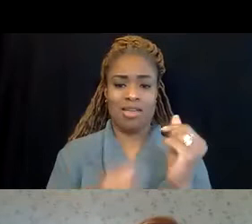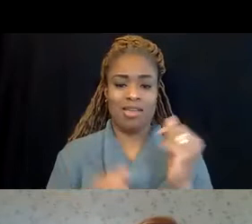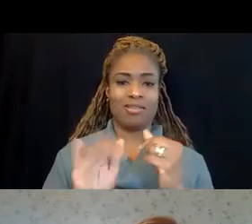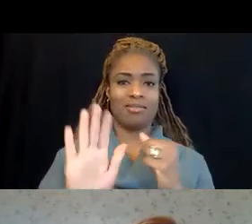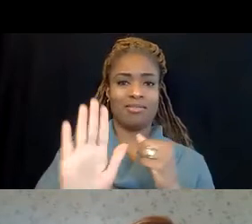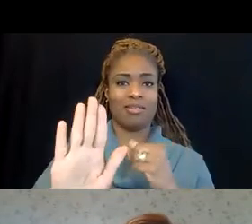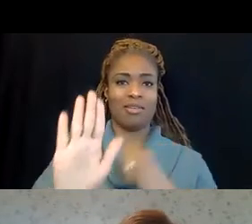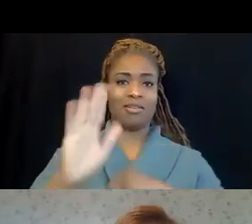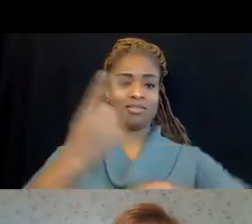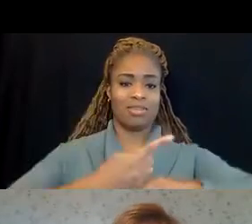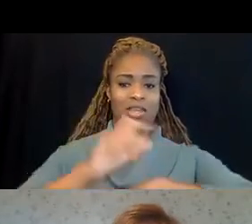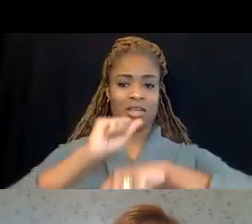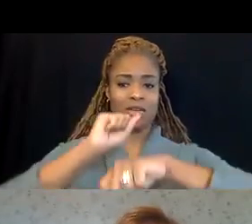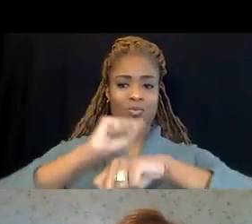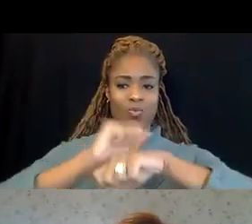Next slide.